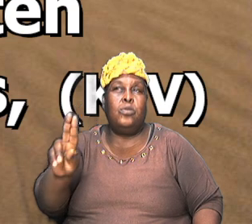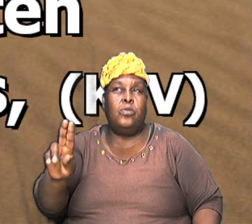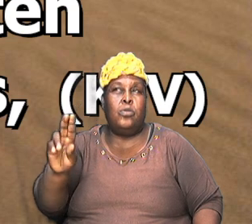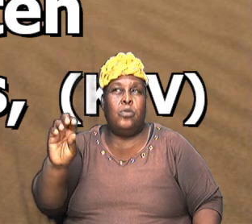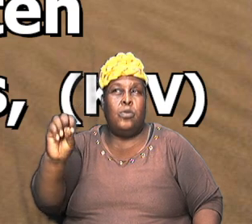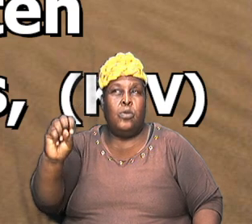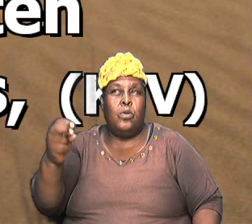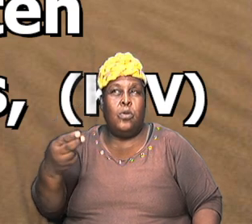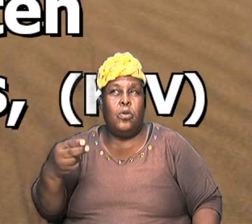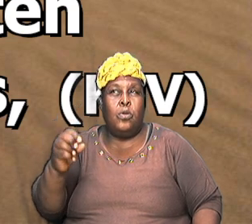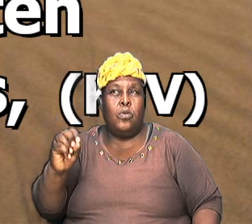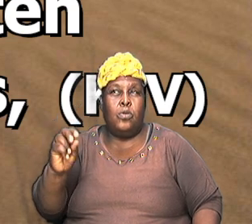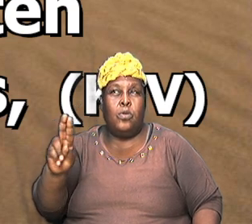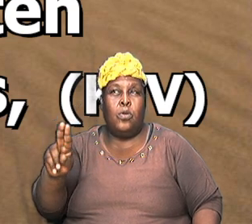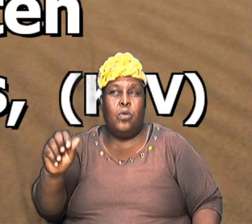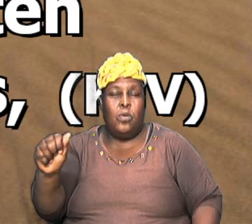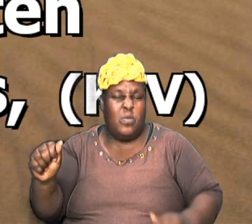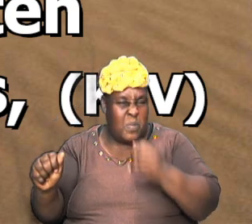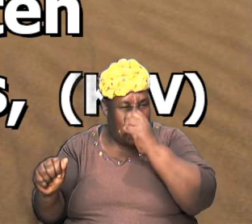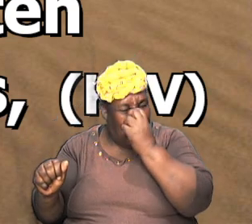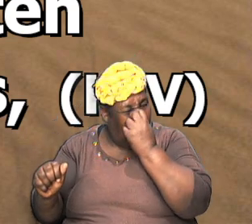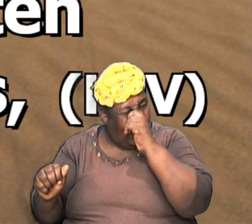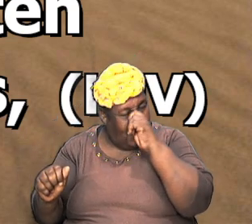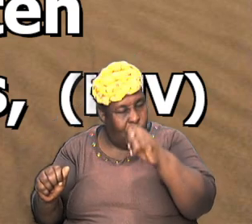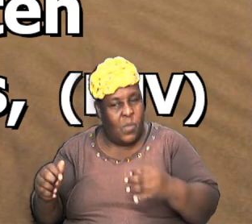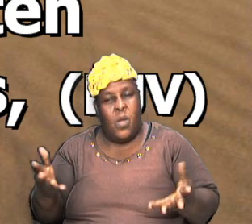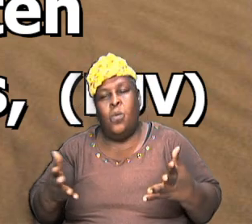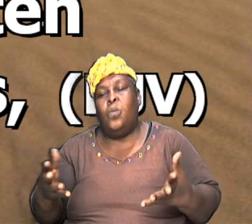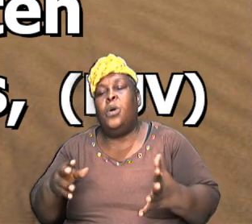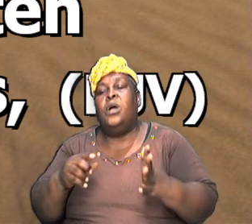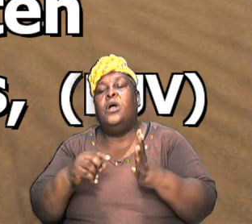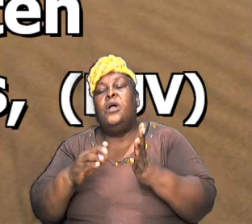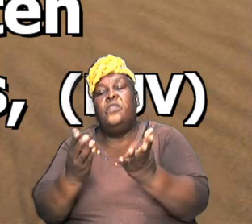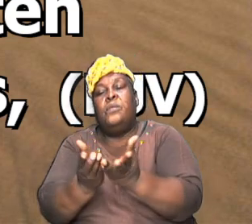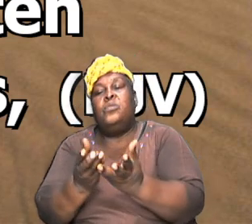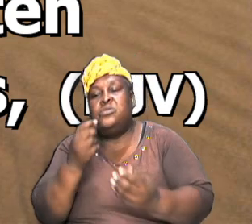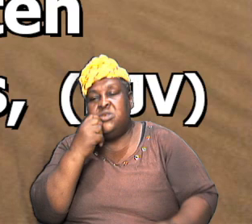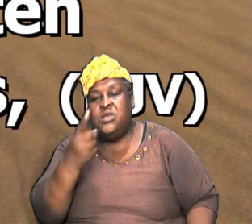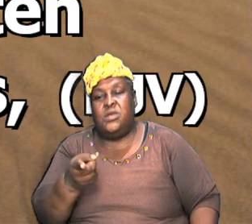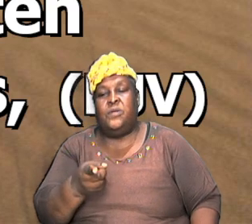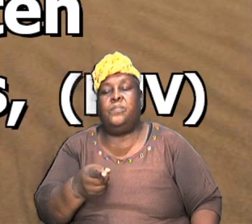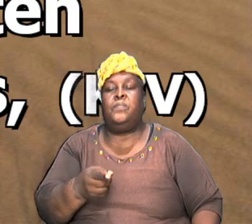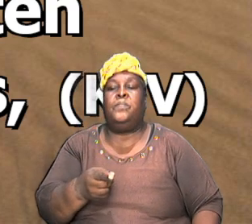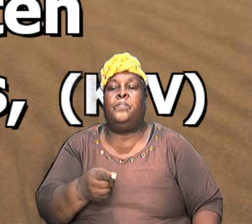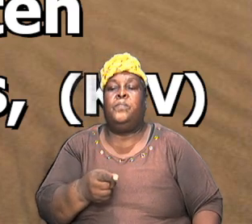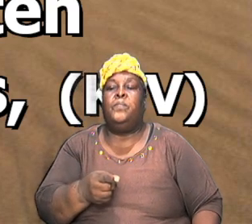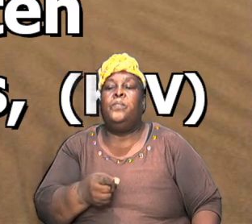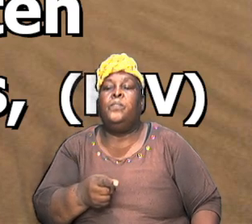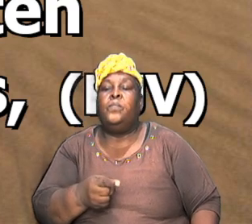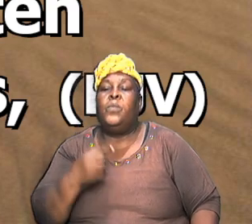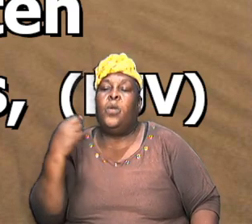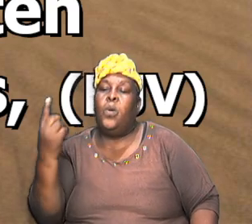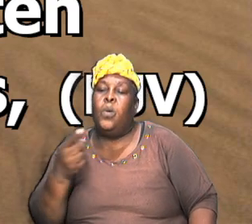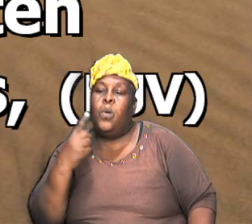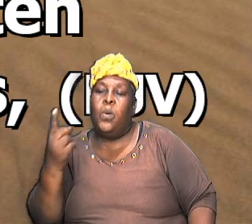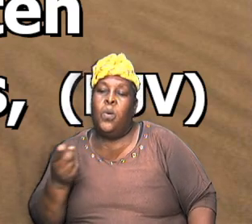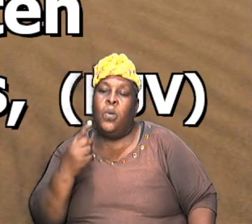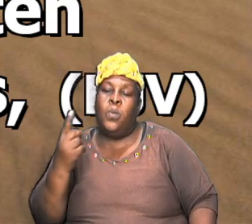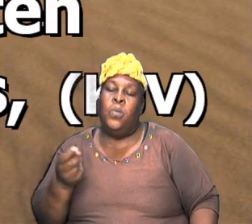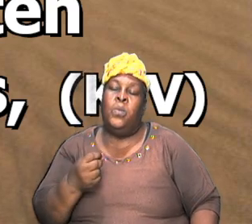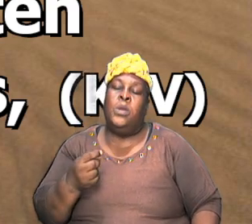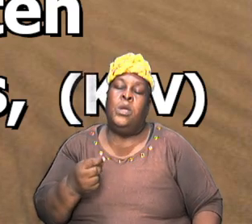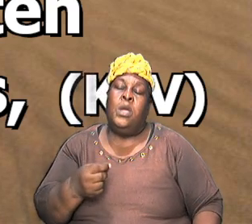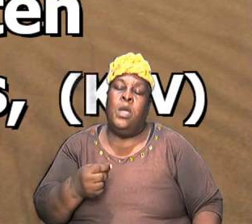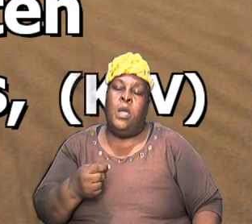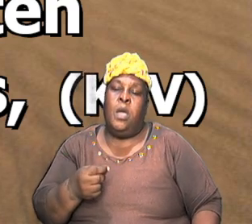and show us how and what these books say and the references that are made to them and we can always outline and